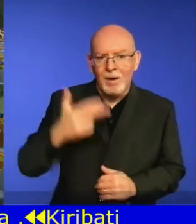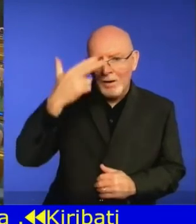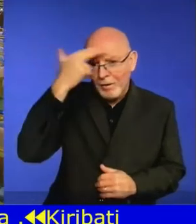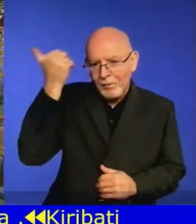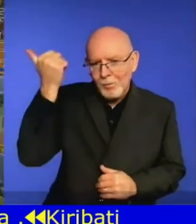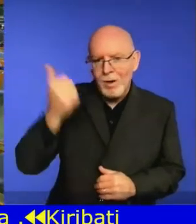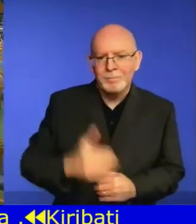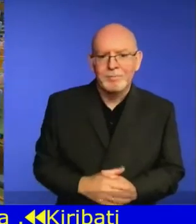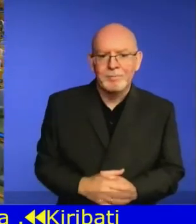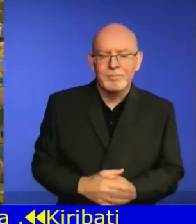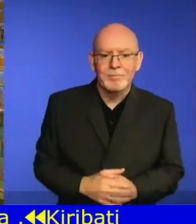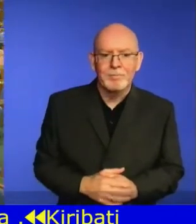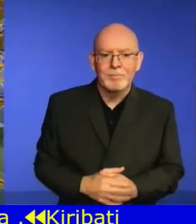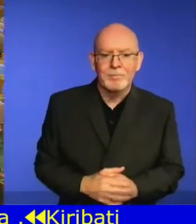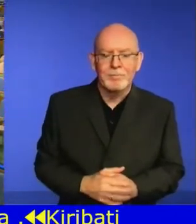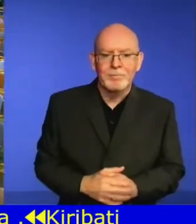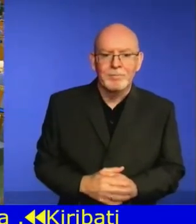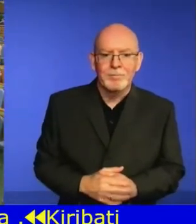Luxembourg,